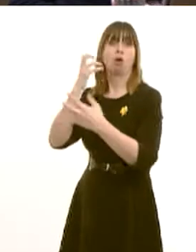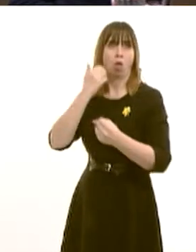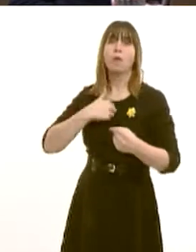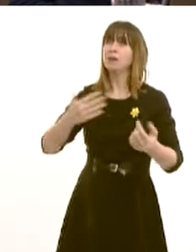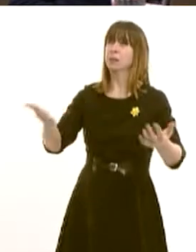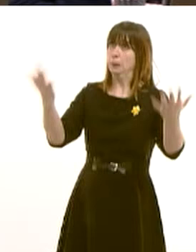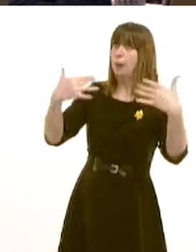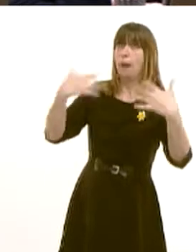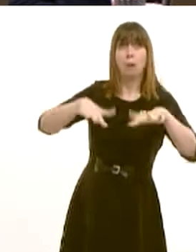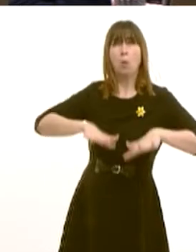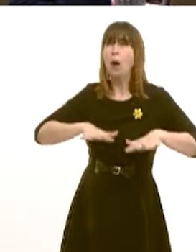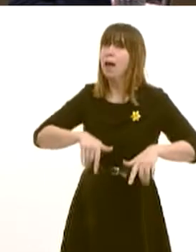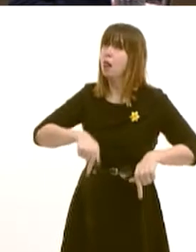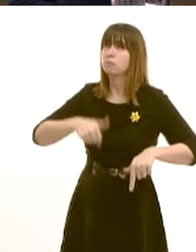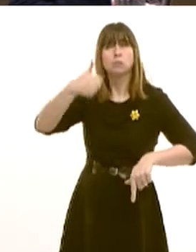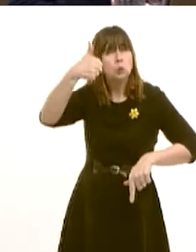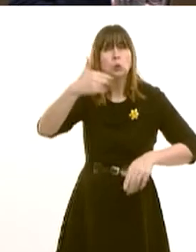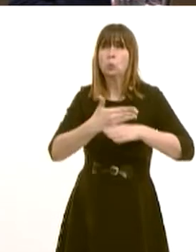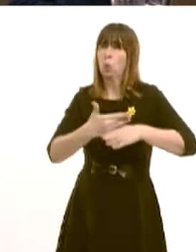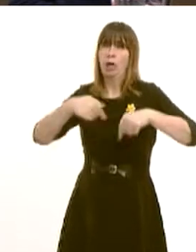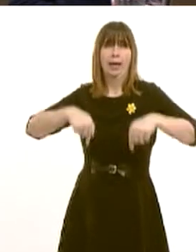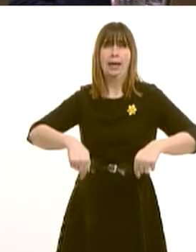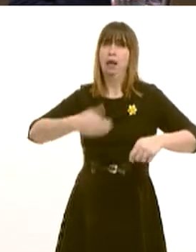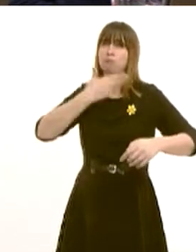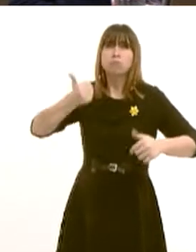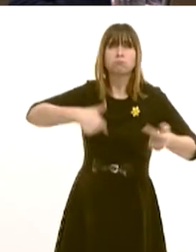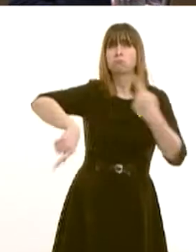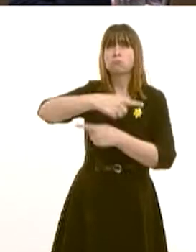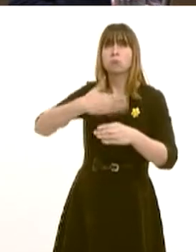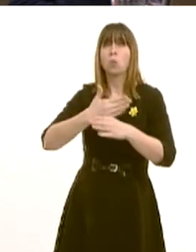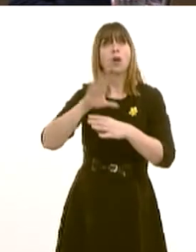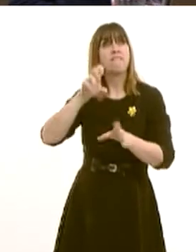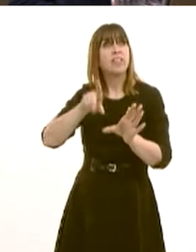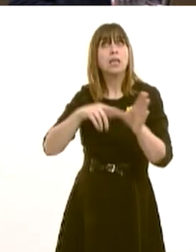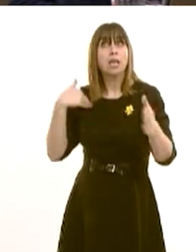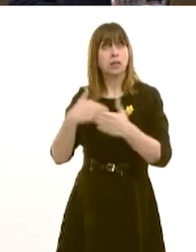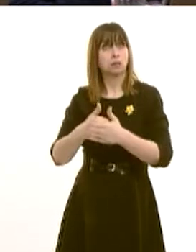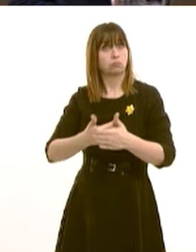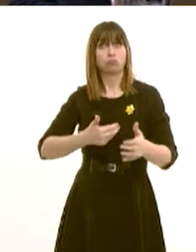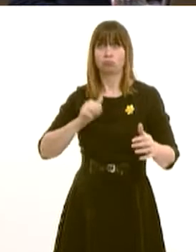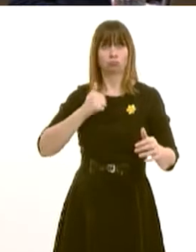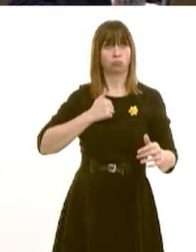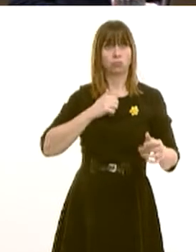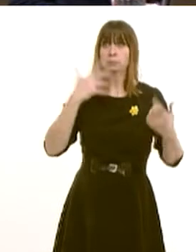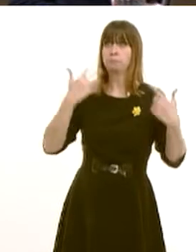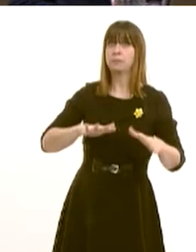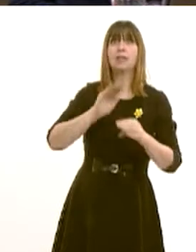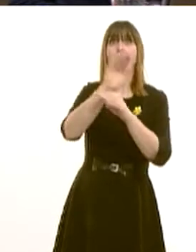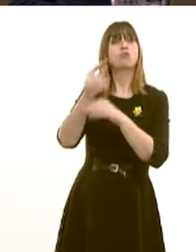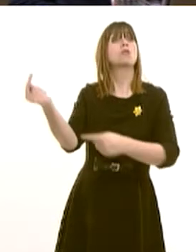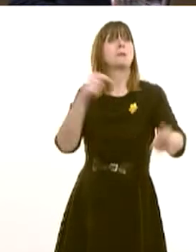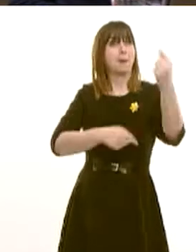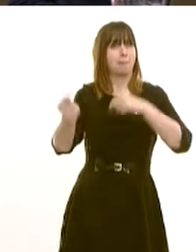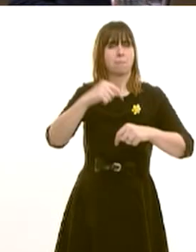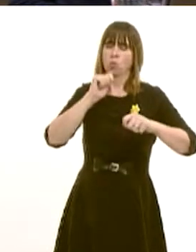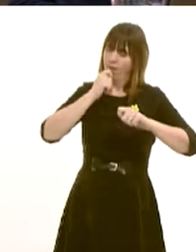other countries, come to Wales, it's a good working environment, and historically over the past 50 years or more, we have recruited from other countries. We